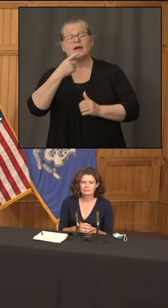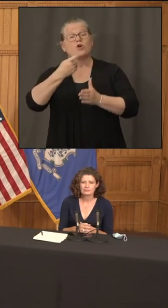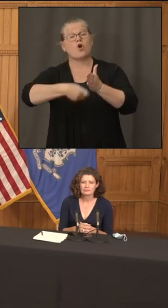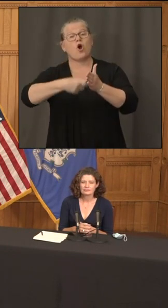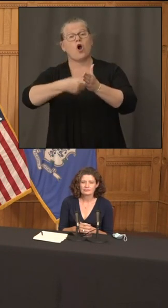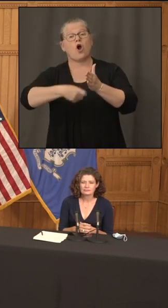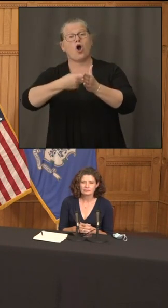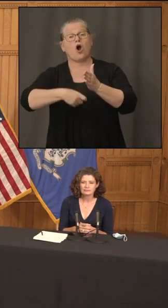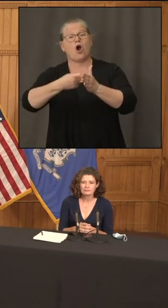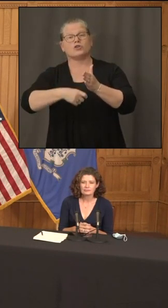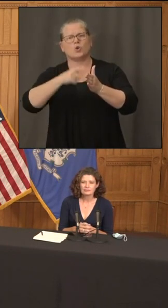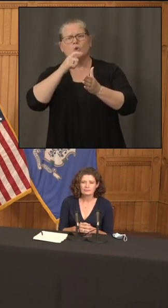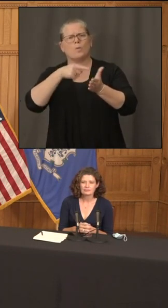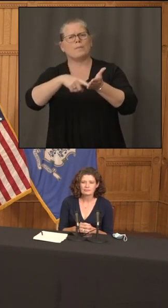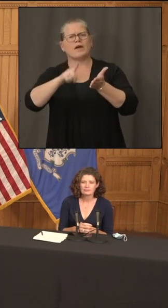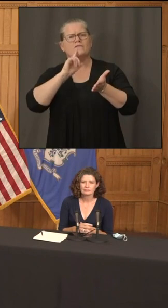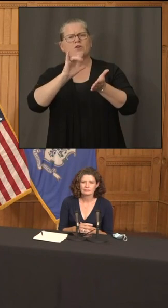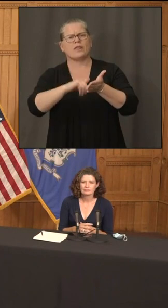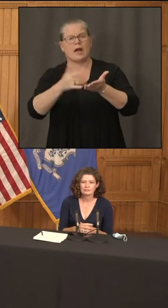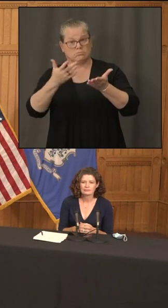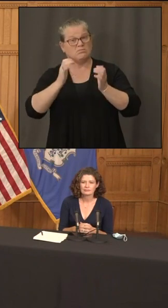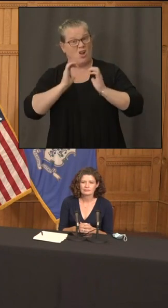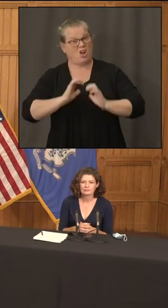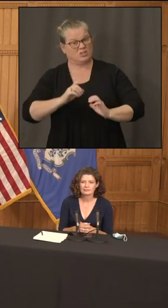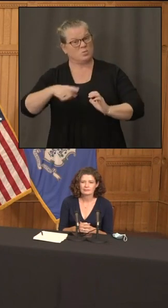bills i just wanted to get your reaction to that statement